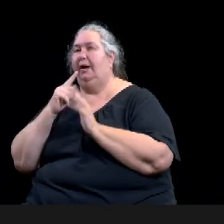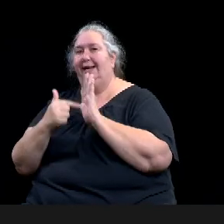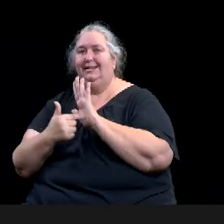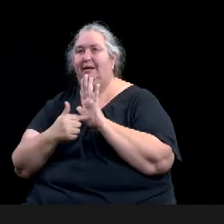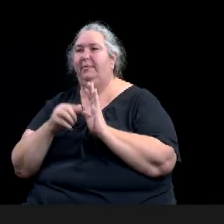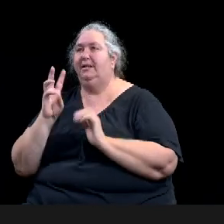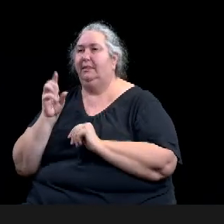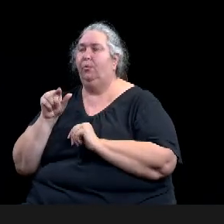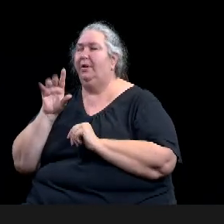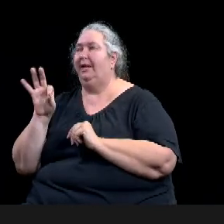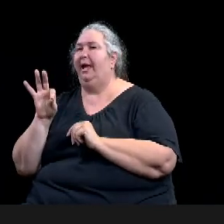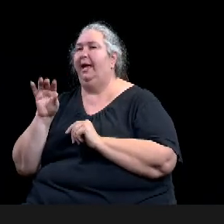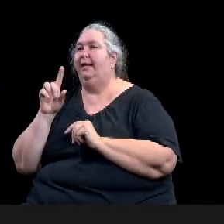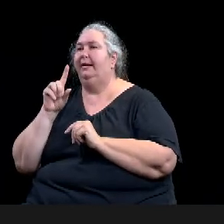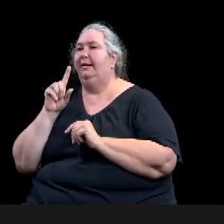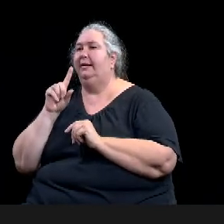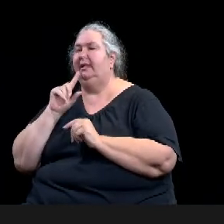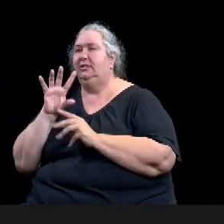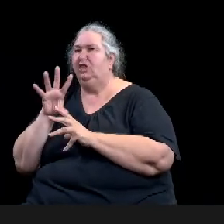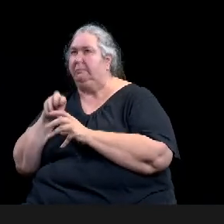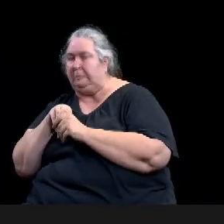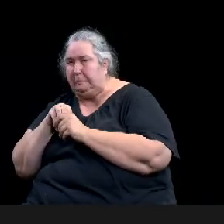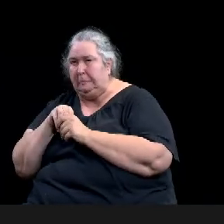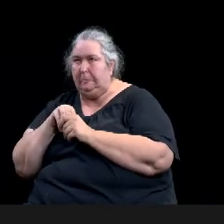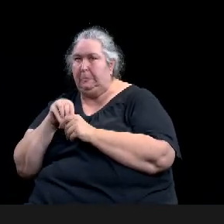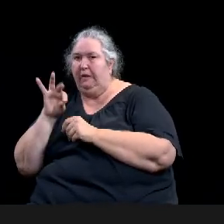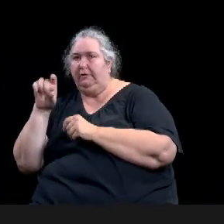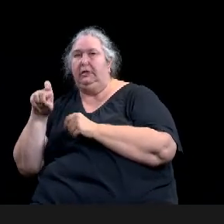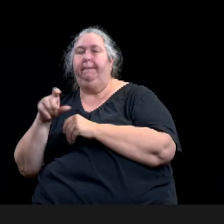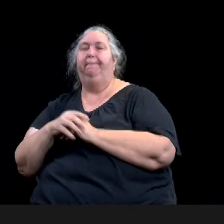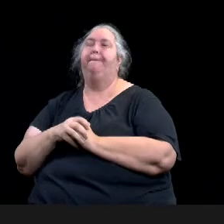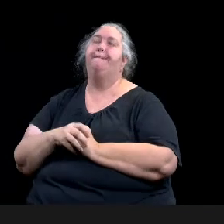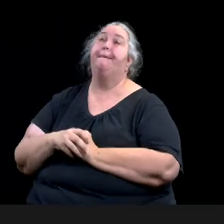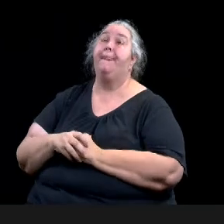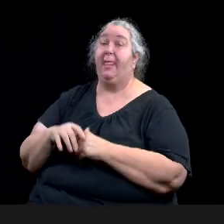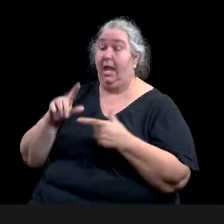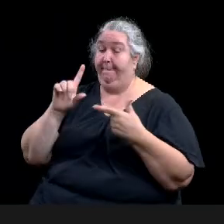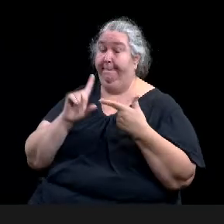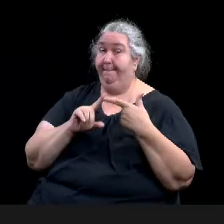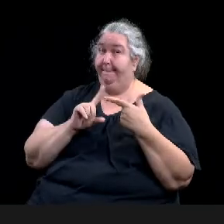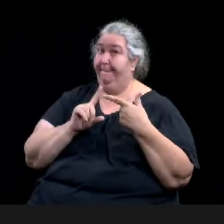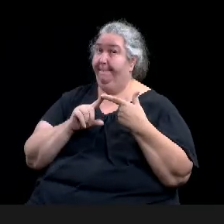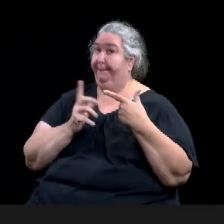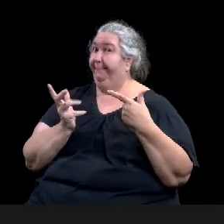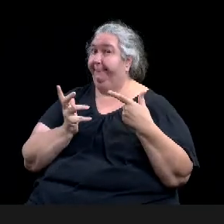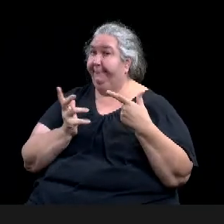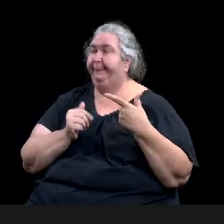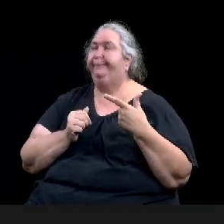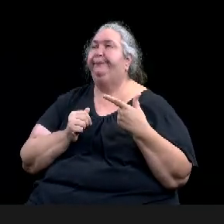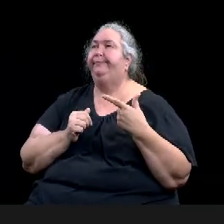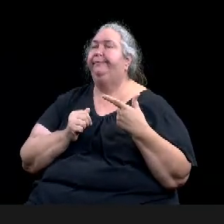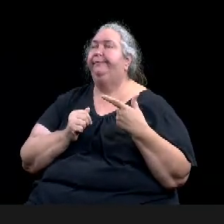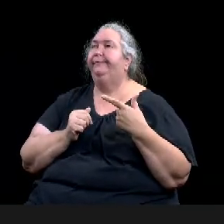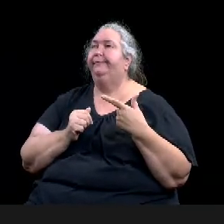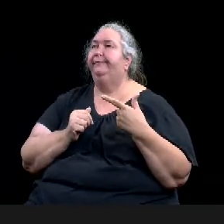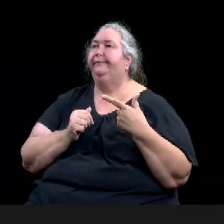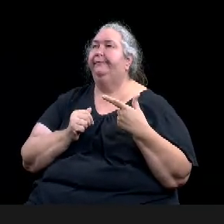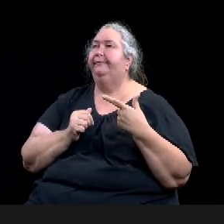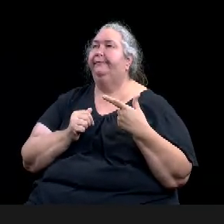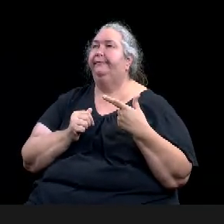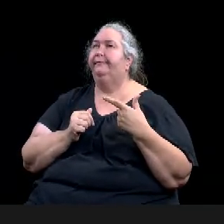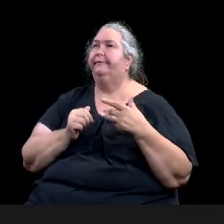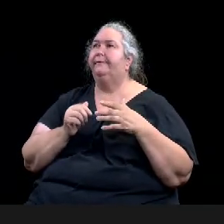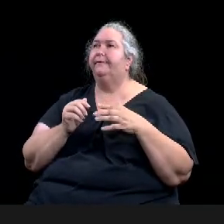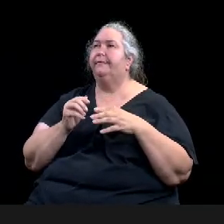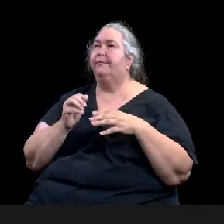uh, on the left, we would actually re recommend raising the existing hall of fame building and replacing